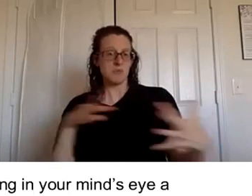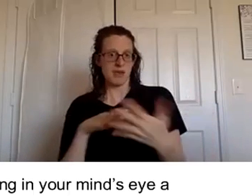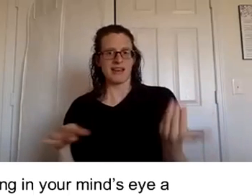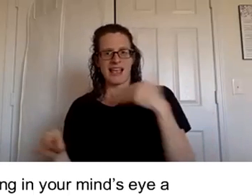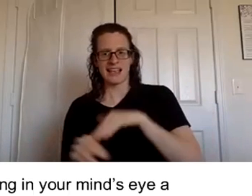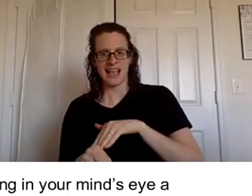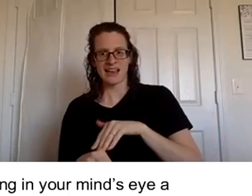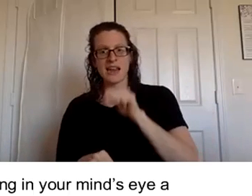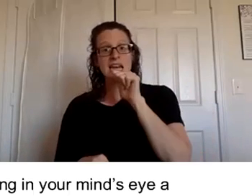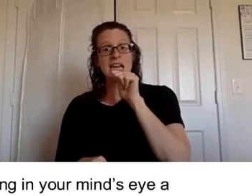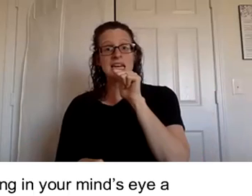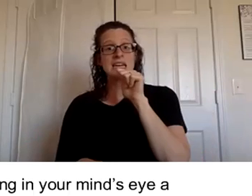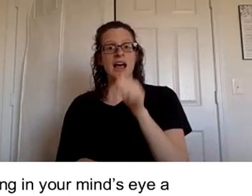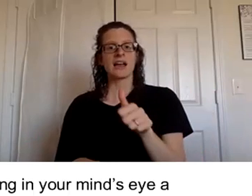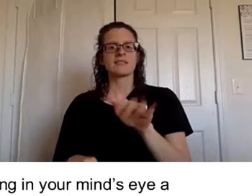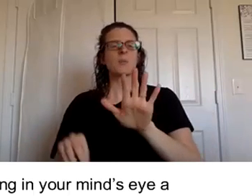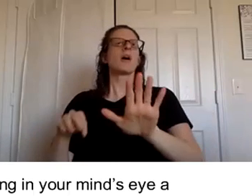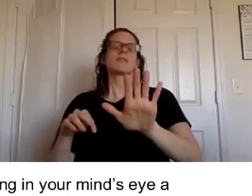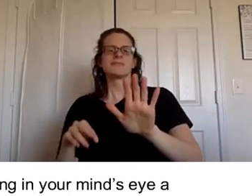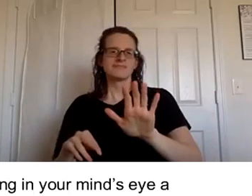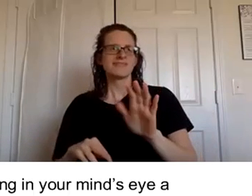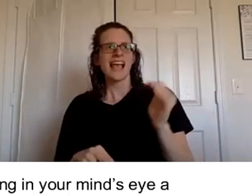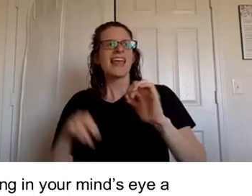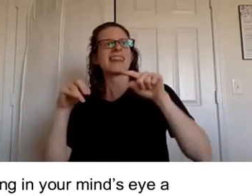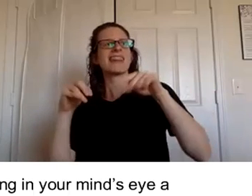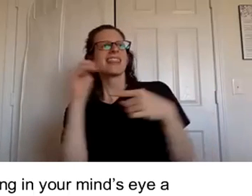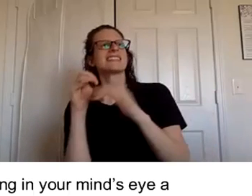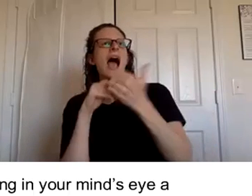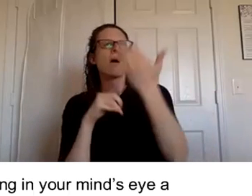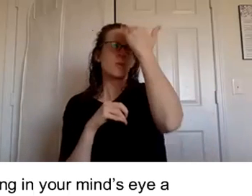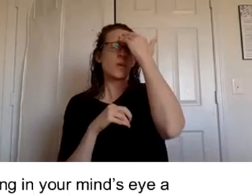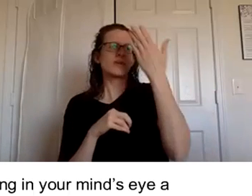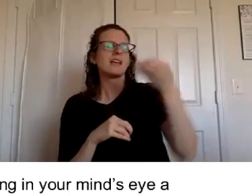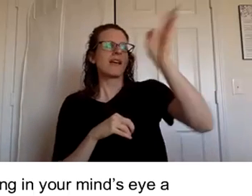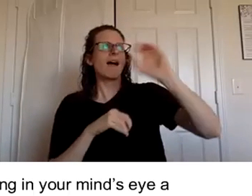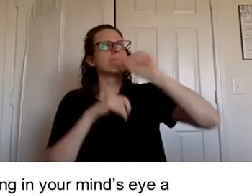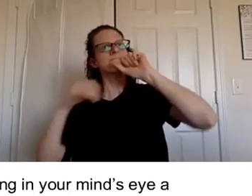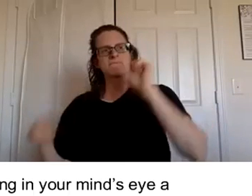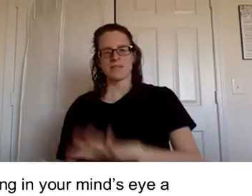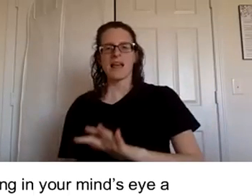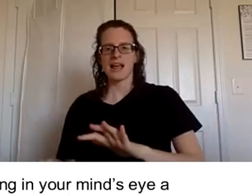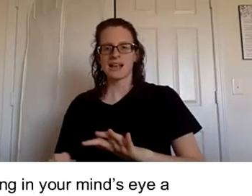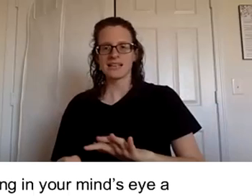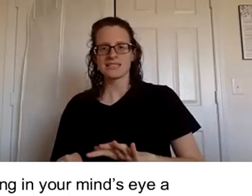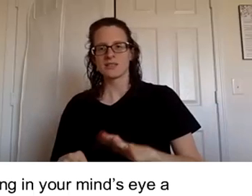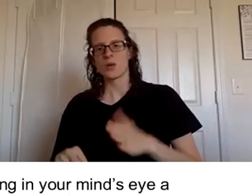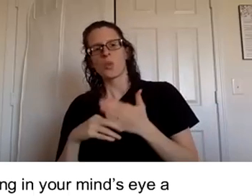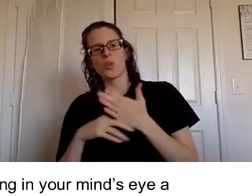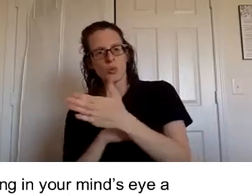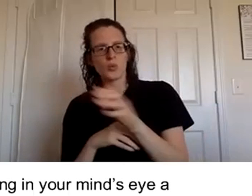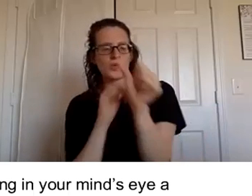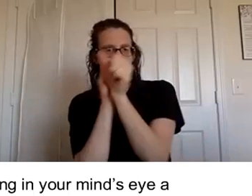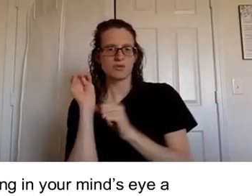not just and this is how i knew it was a gut like obviously the lord could have allowed me to go through that surgery